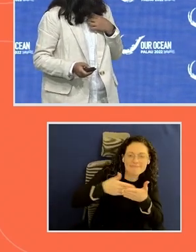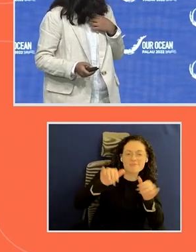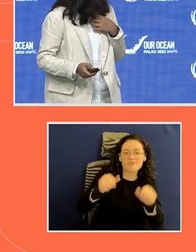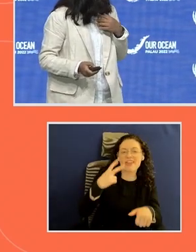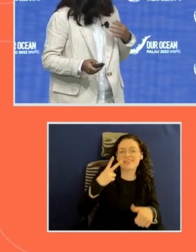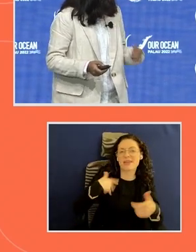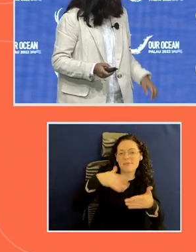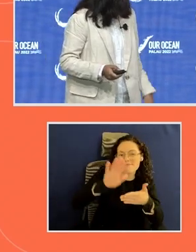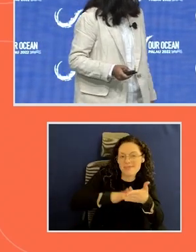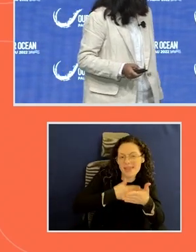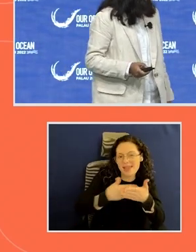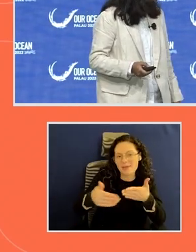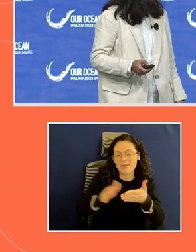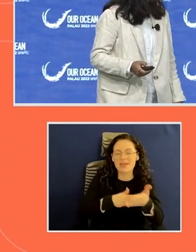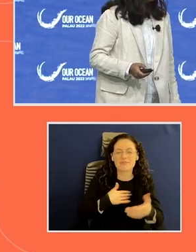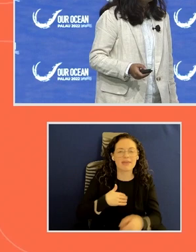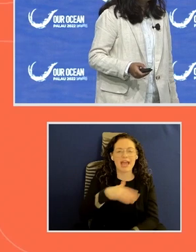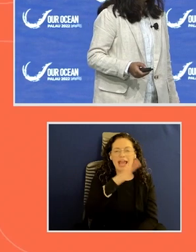far away from the sea.